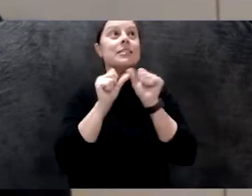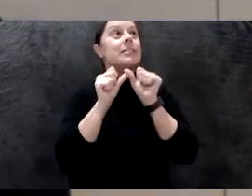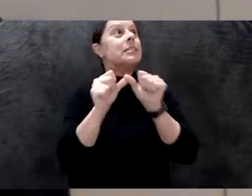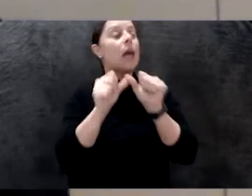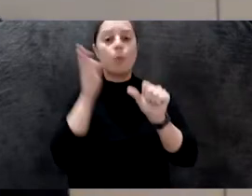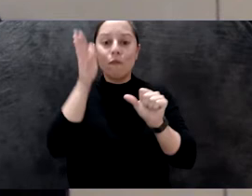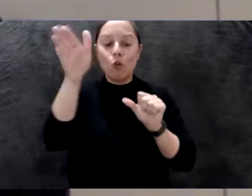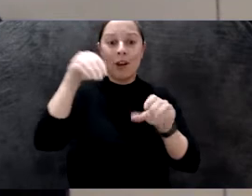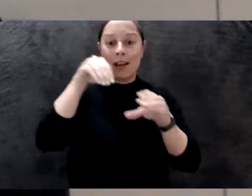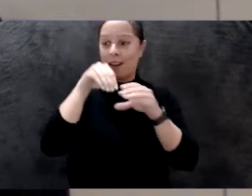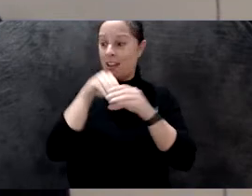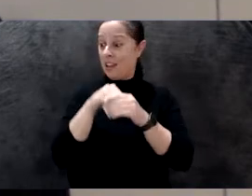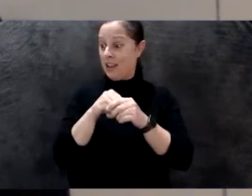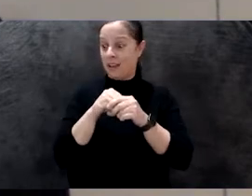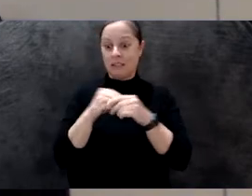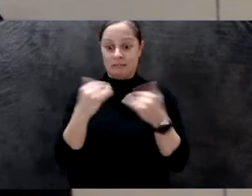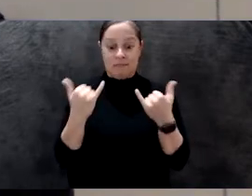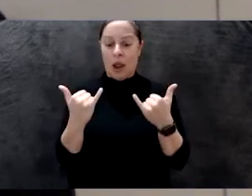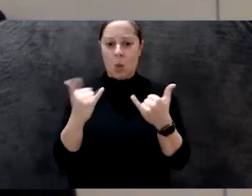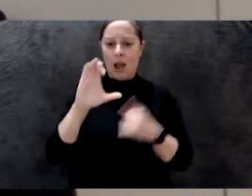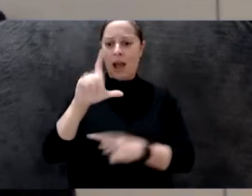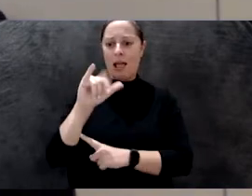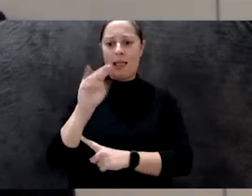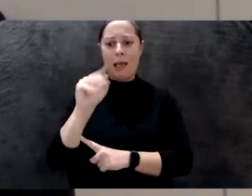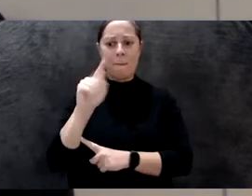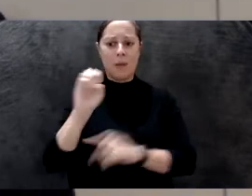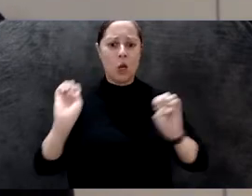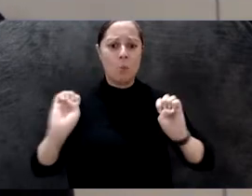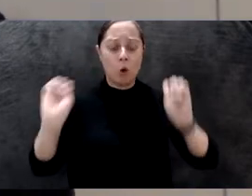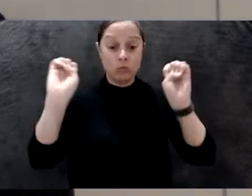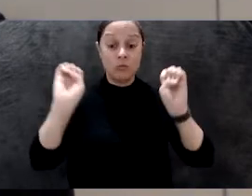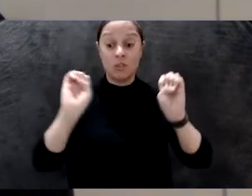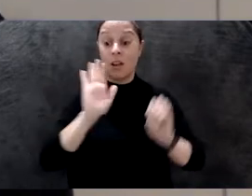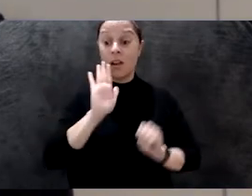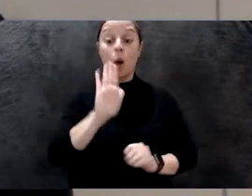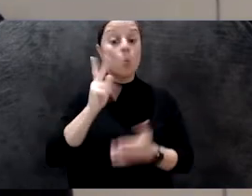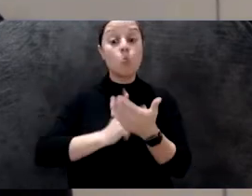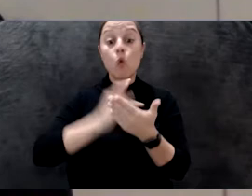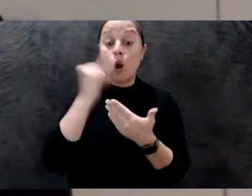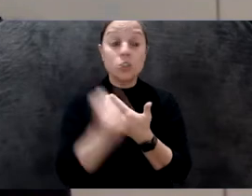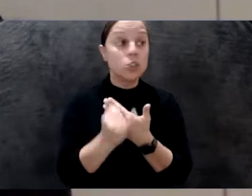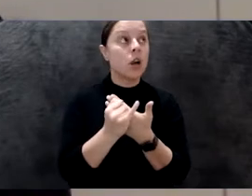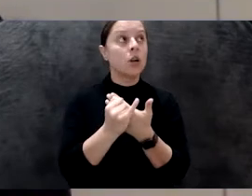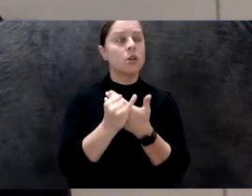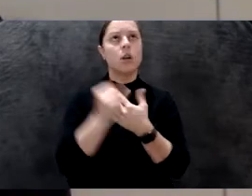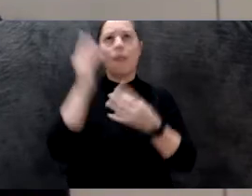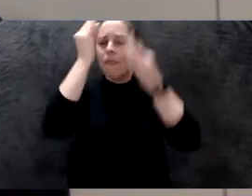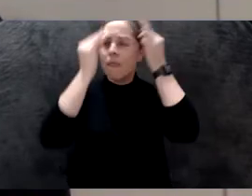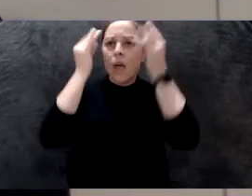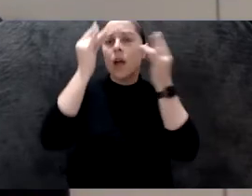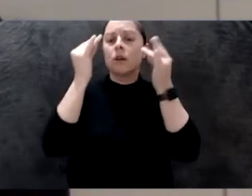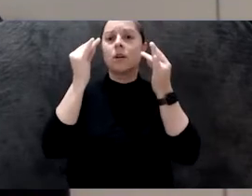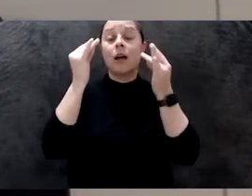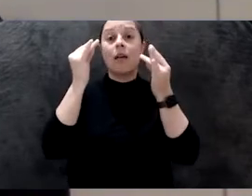in an era of climate emergency. He's activated projects into rethinking the co-creation of the